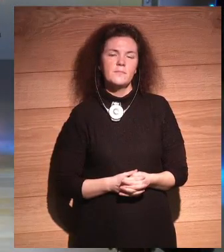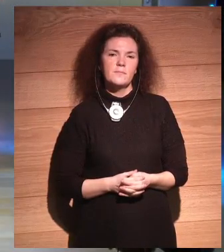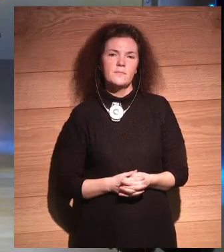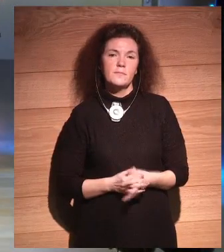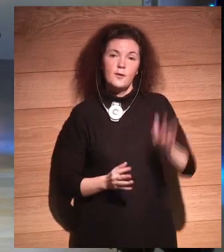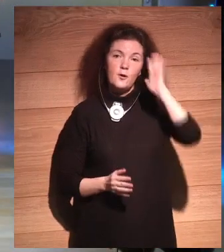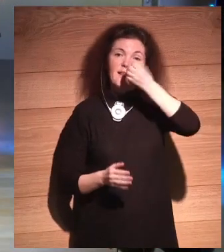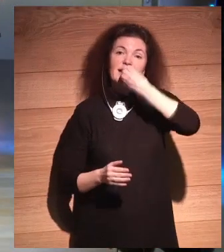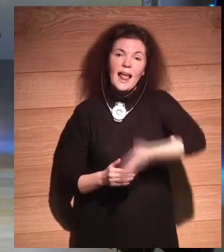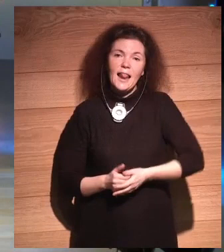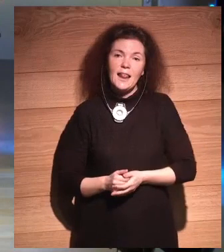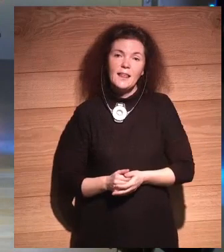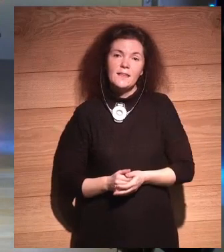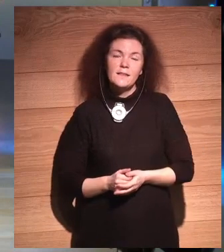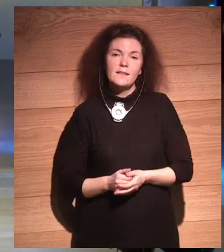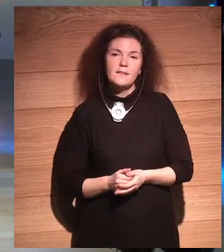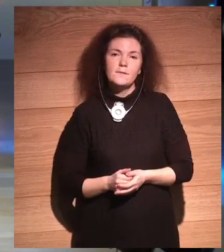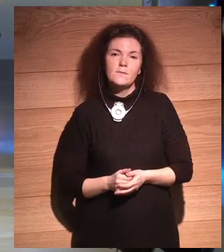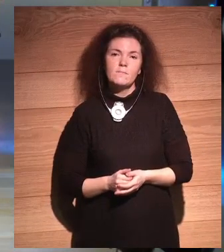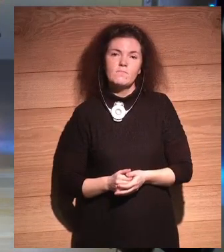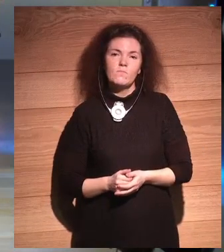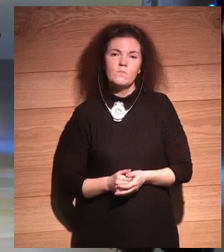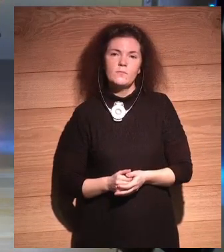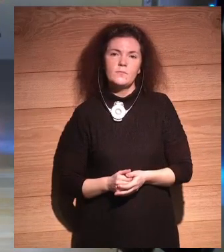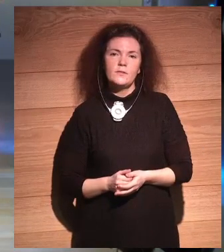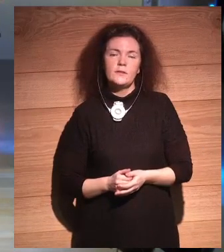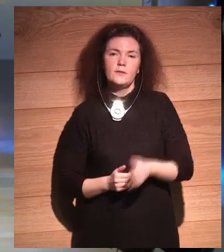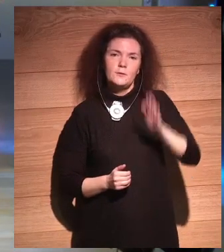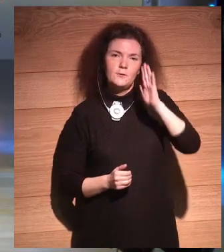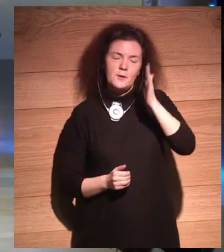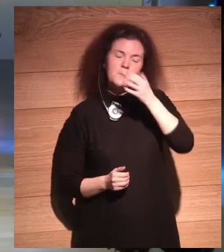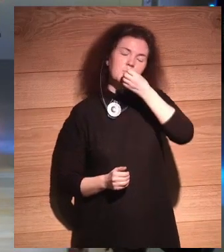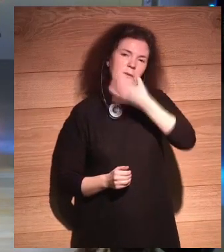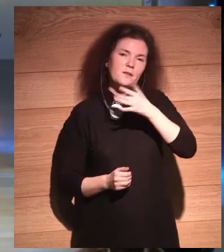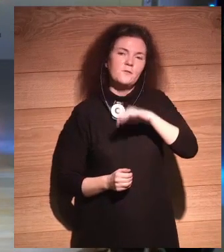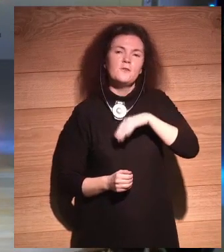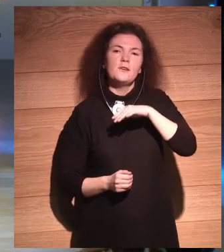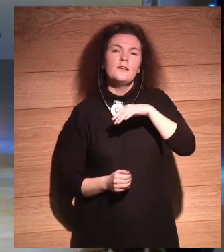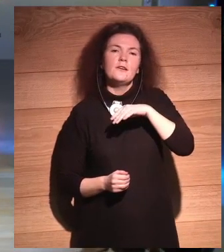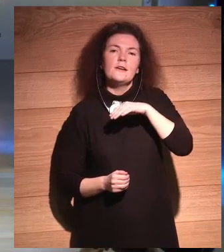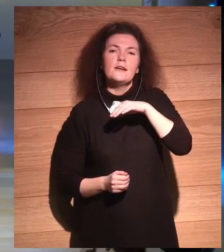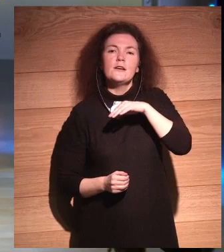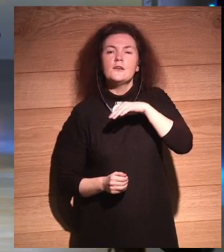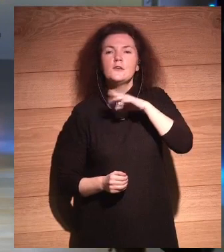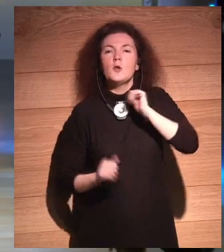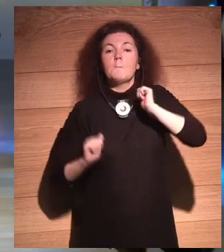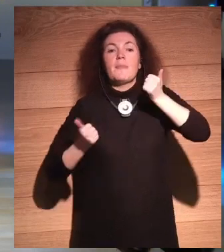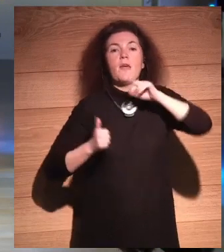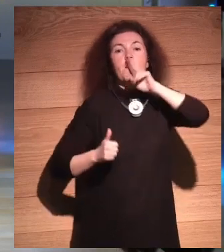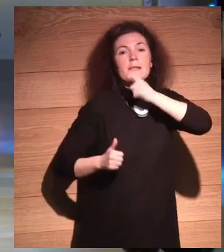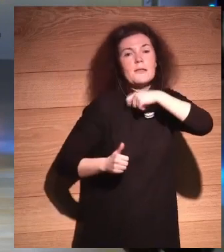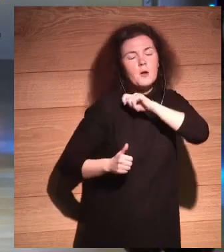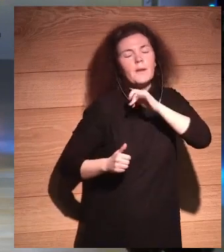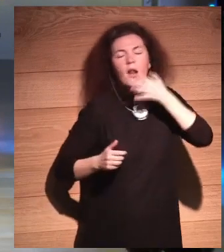So, hola, getal? It's really nice to be here. I'm going to speak in English, unfortunately. My Spanish is not so good.